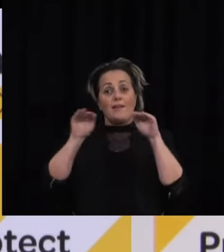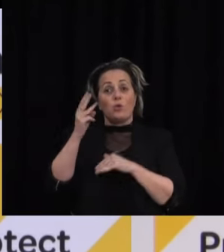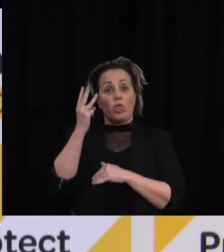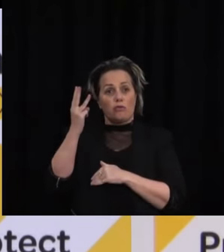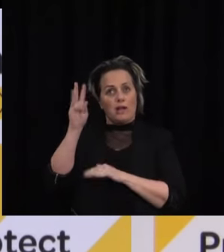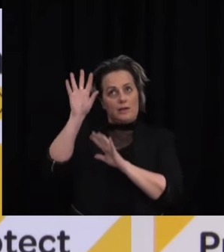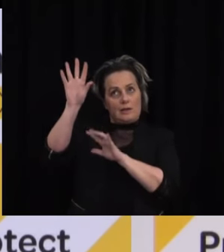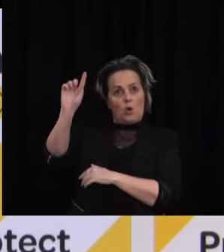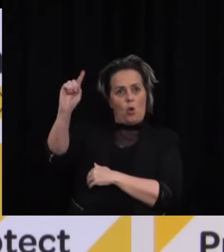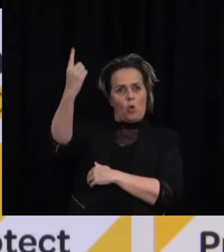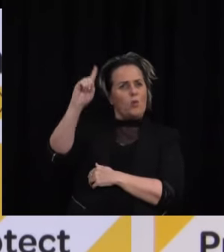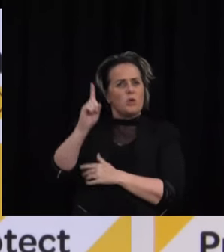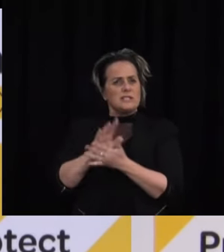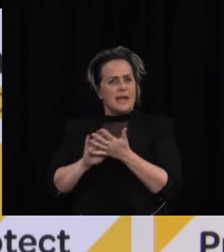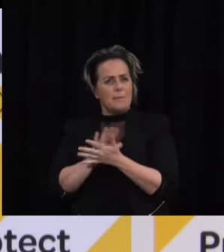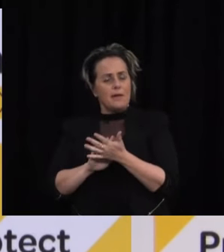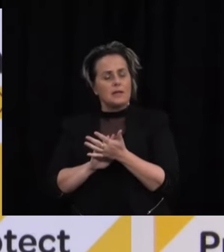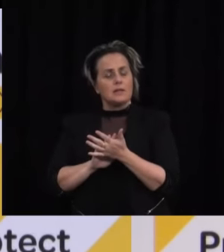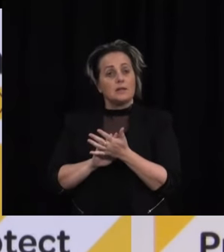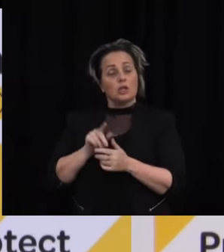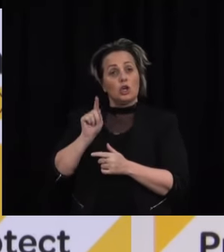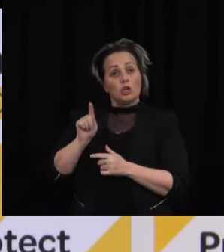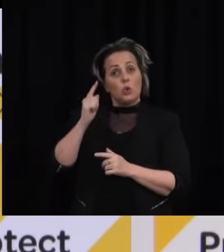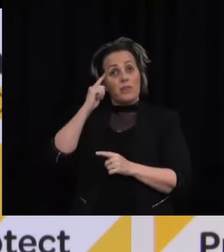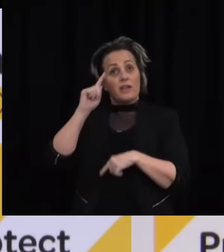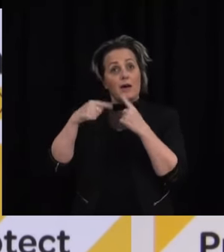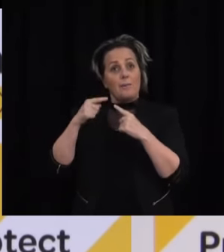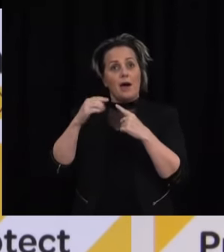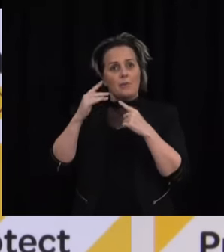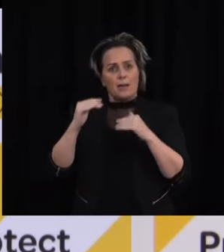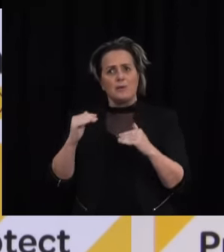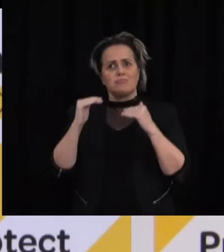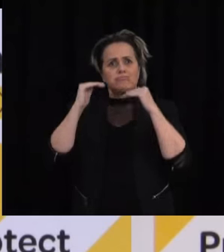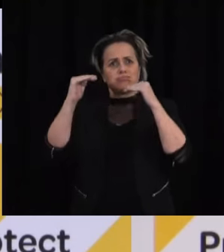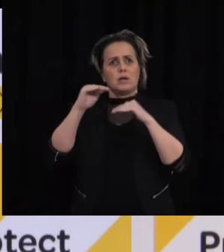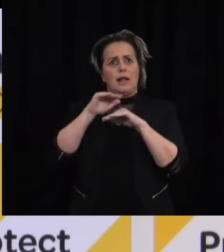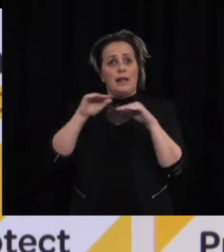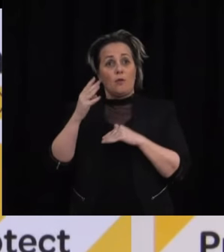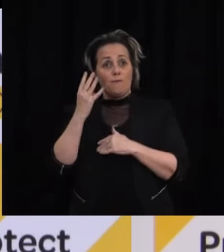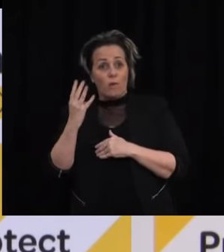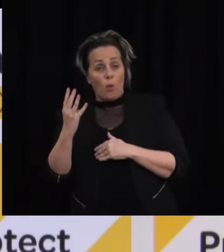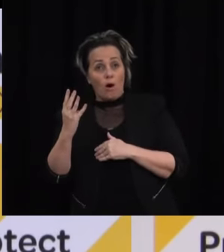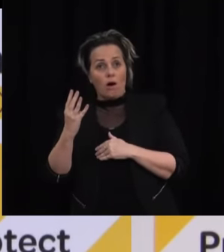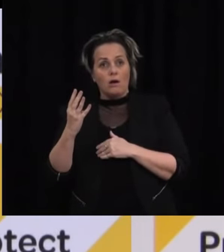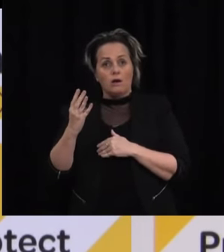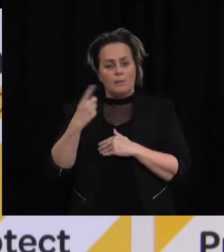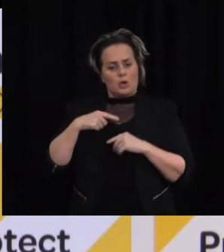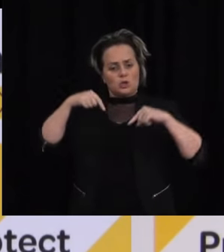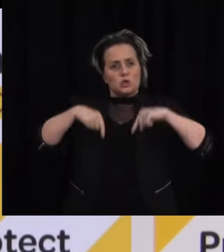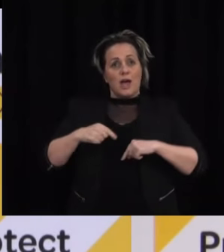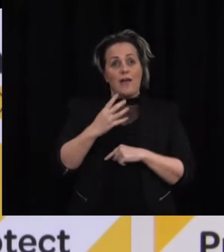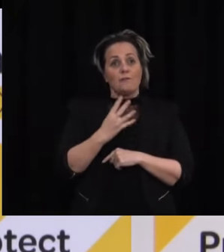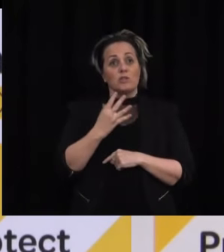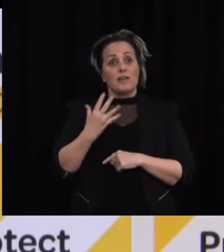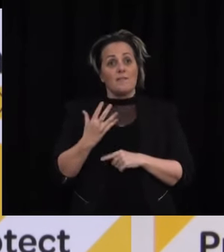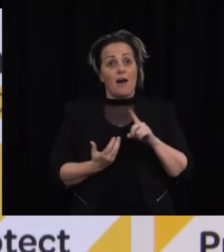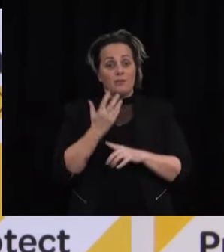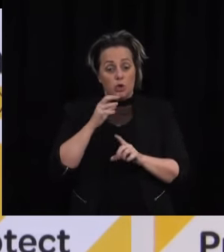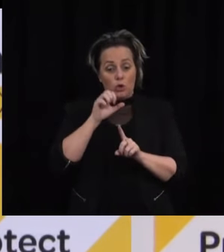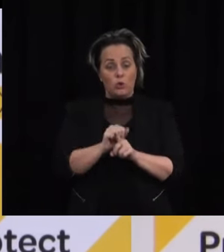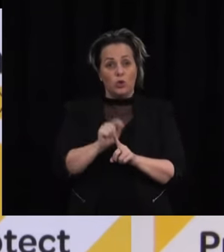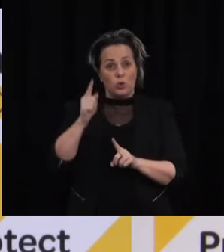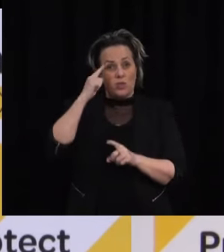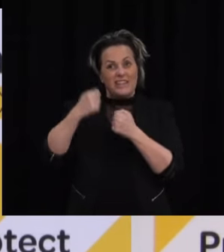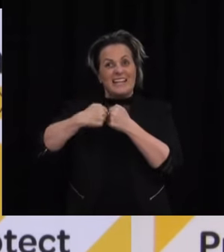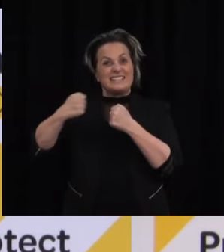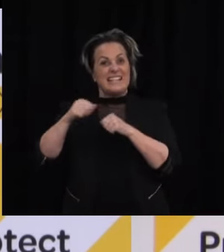Auckland and did you consider going up to level 4? Will this 45 number make you look at extending level 3? I think